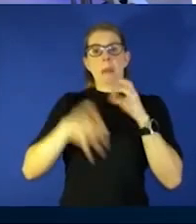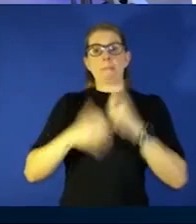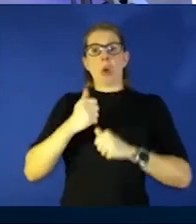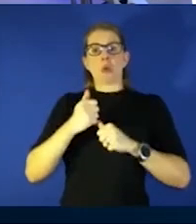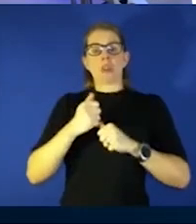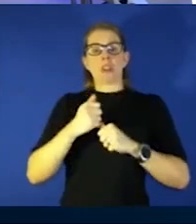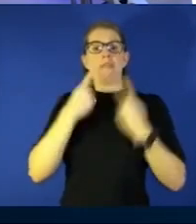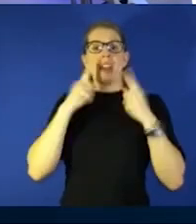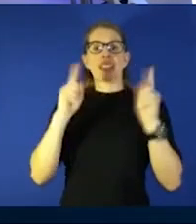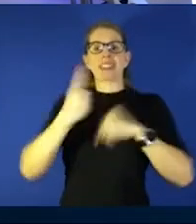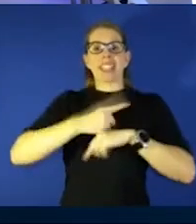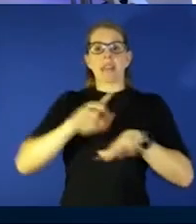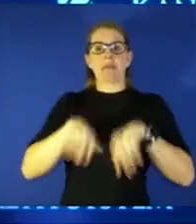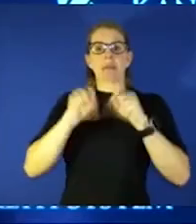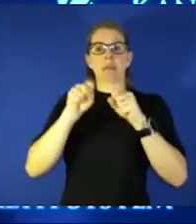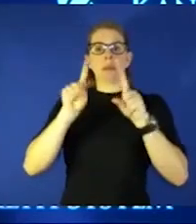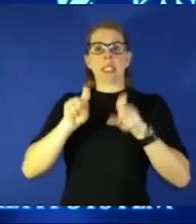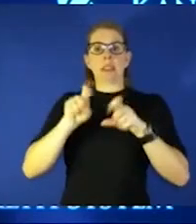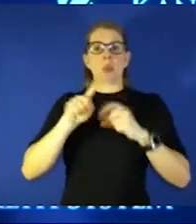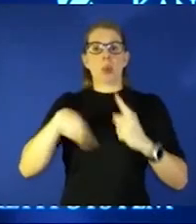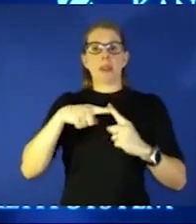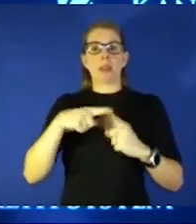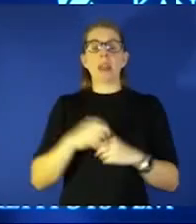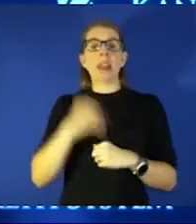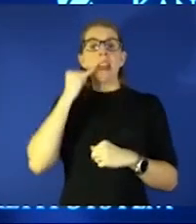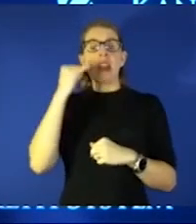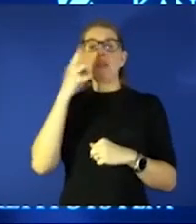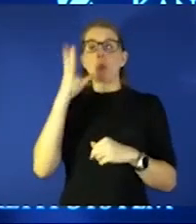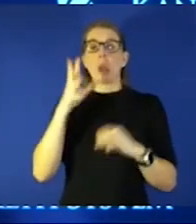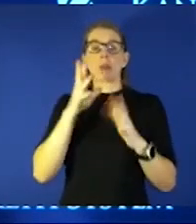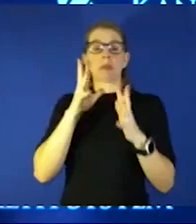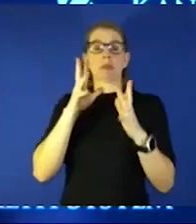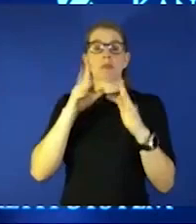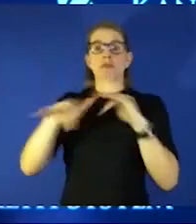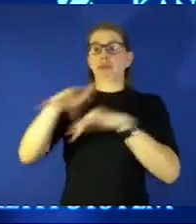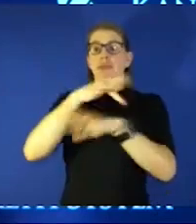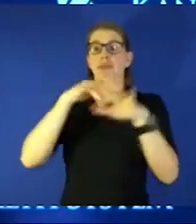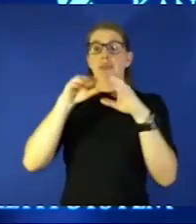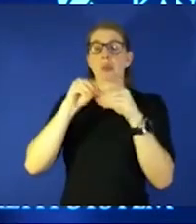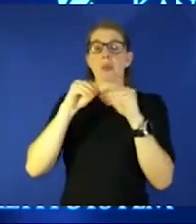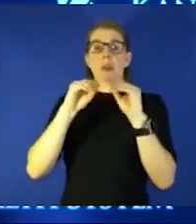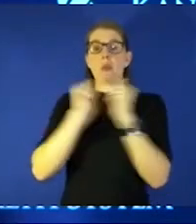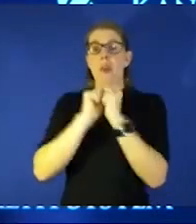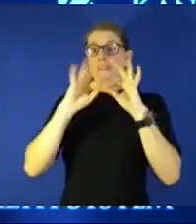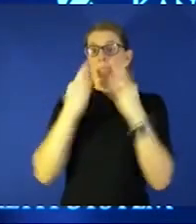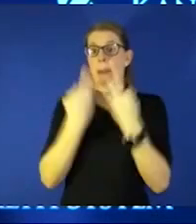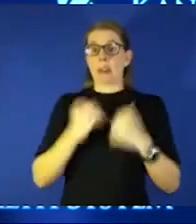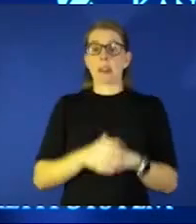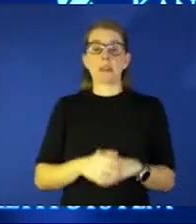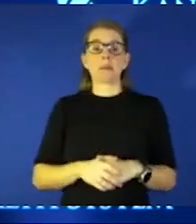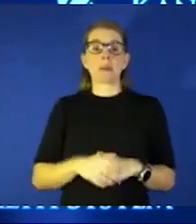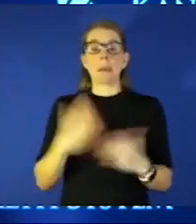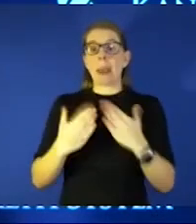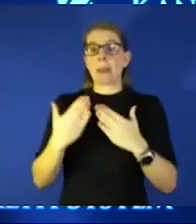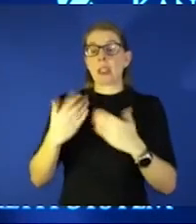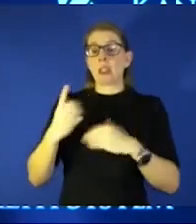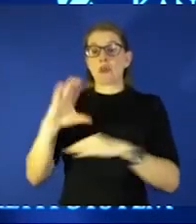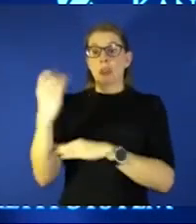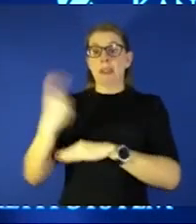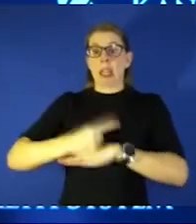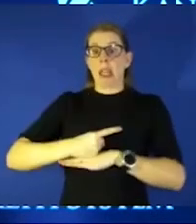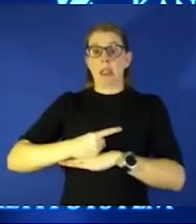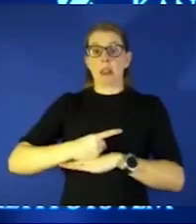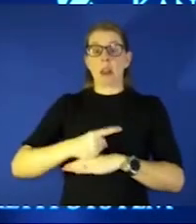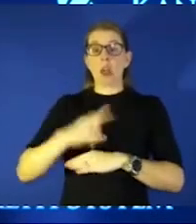well if you're going to go gather with your family let's say i'm going to gather with the family christmas day the best answer is to take a christmas